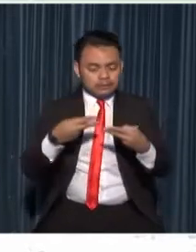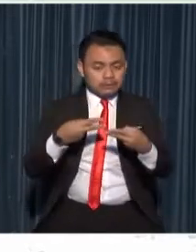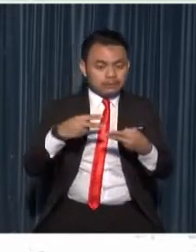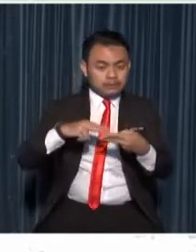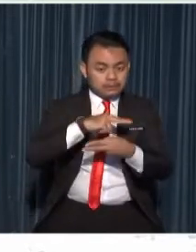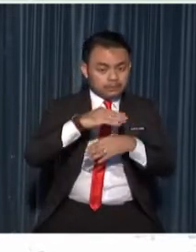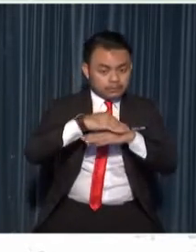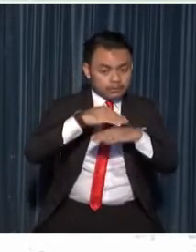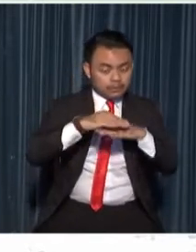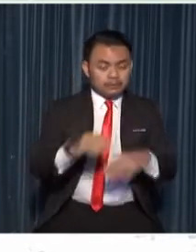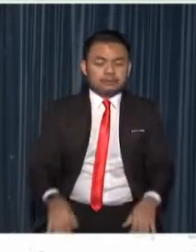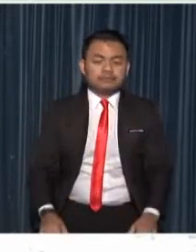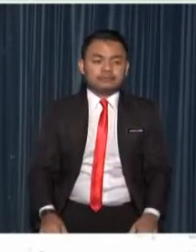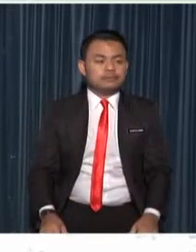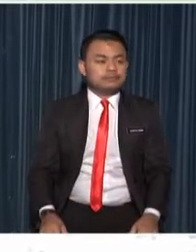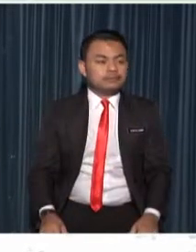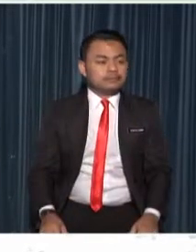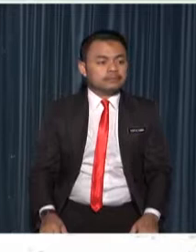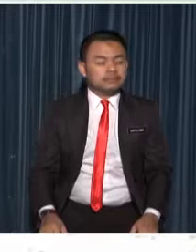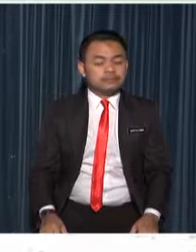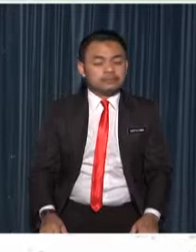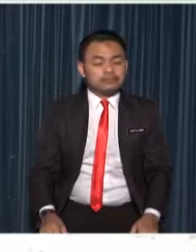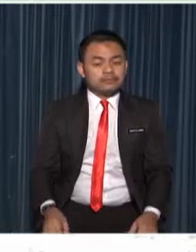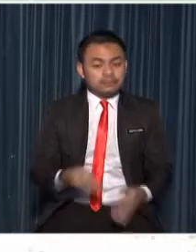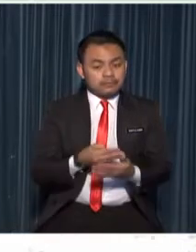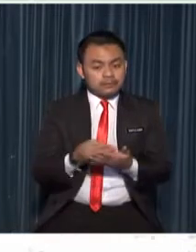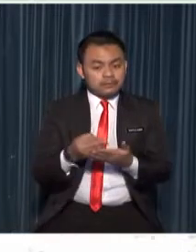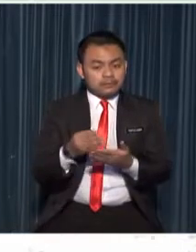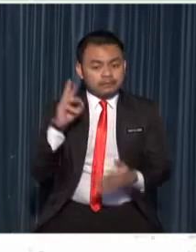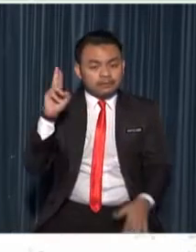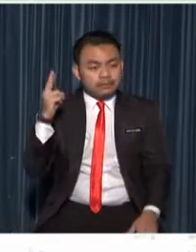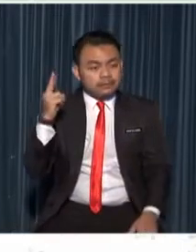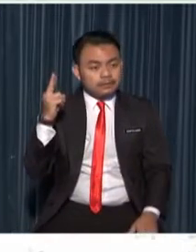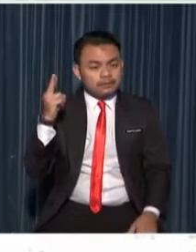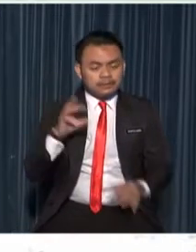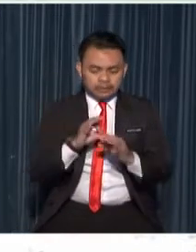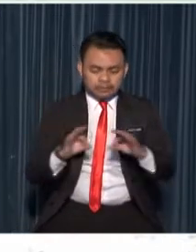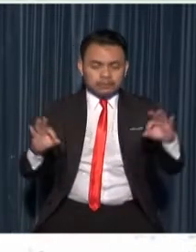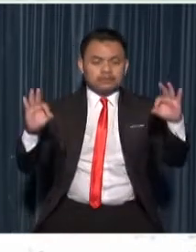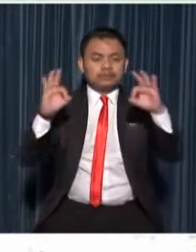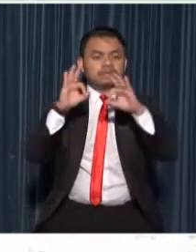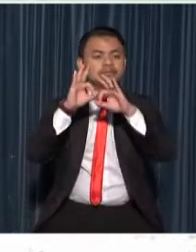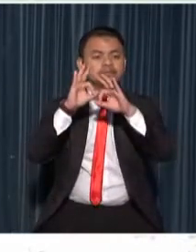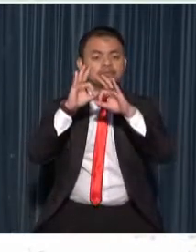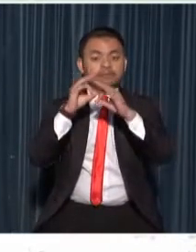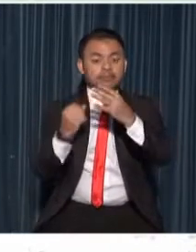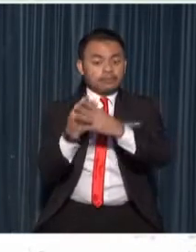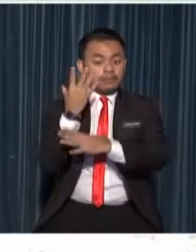reasons on the importance of plants reproduction to living things